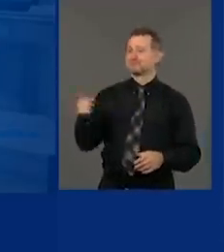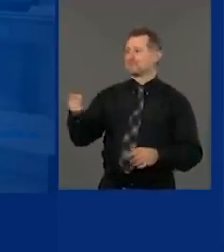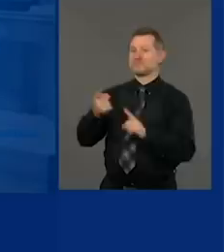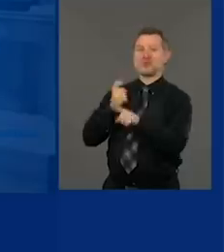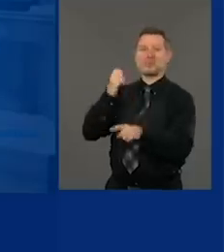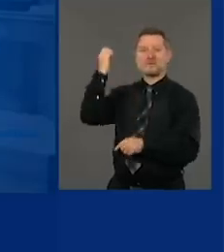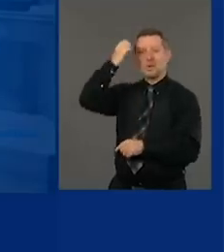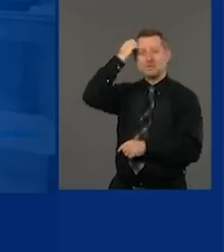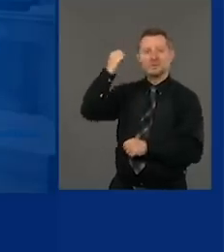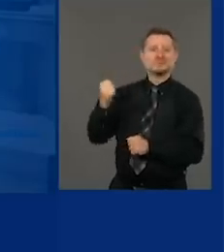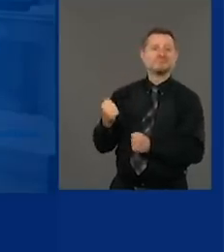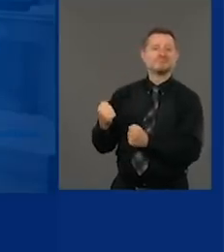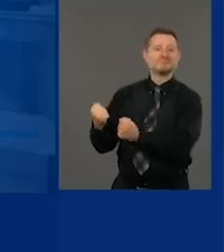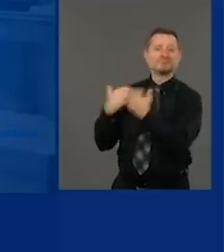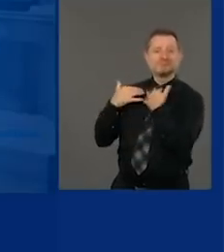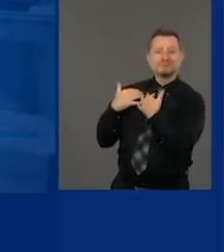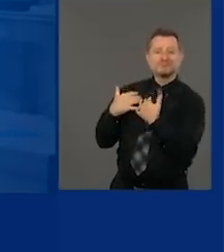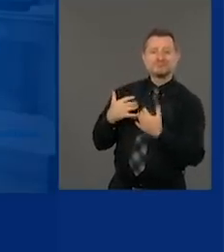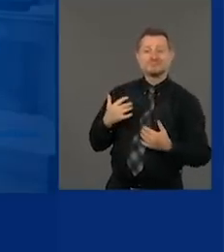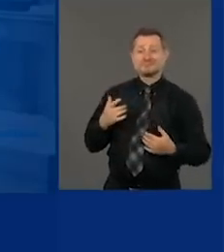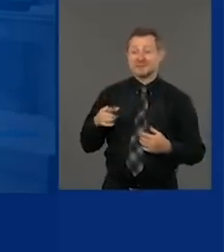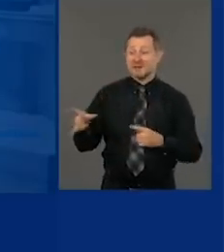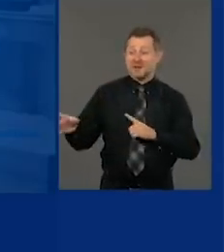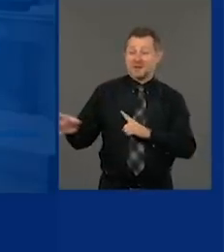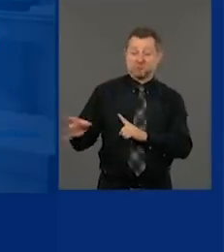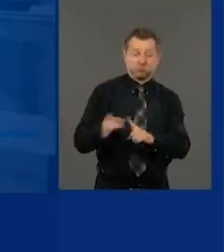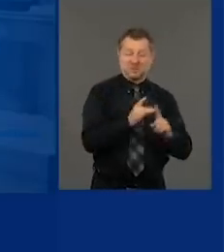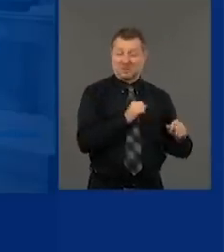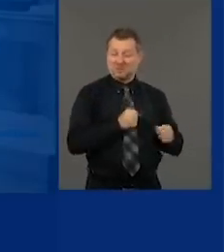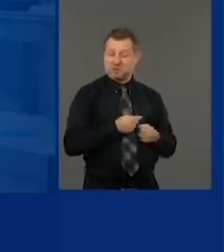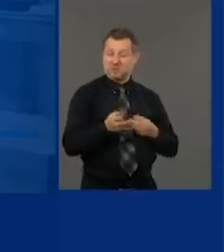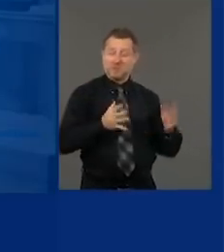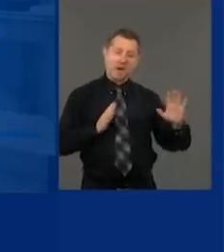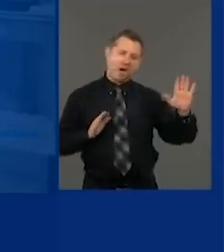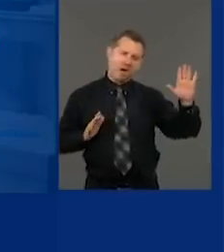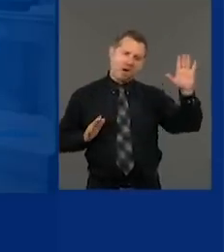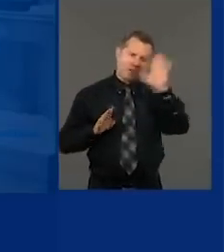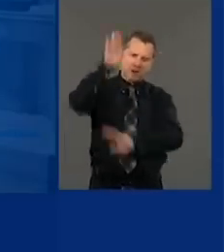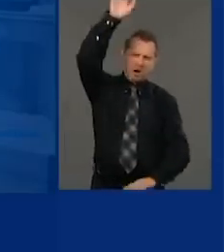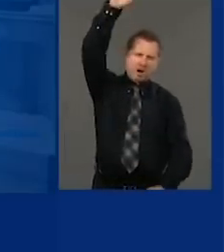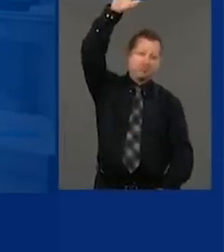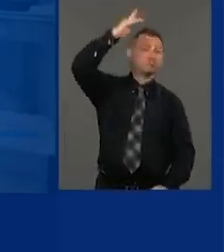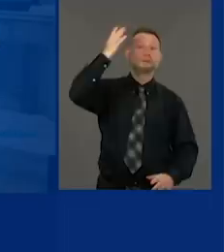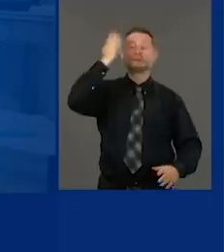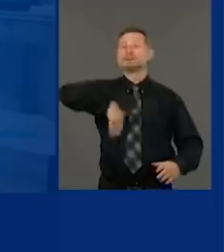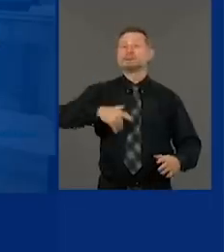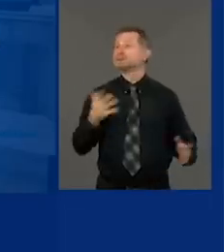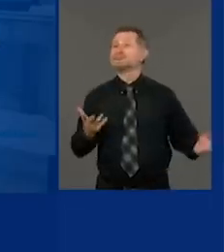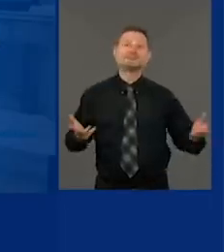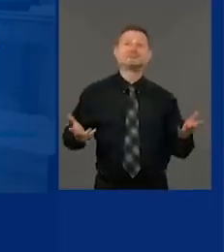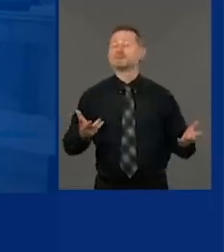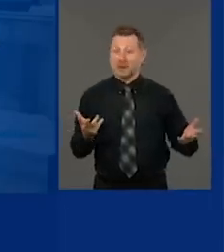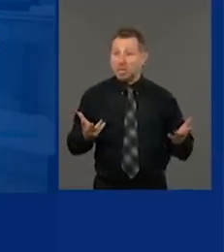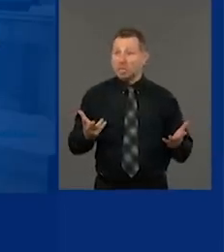So we started with a high spike. We had to get that spike down. The other states